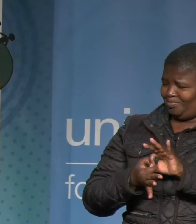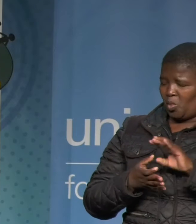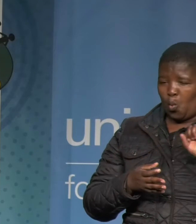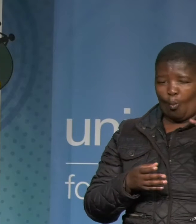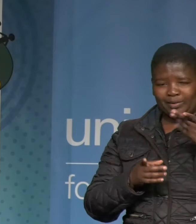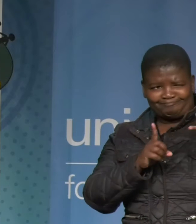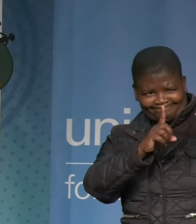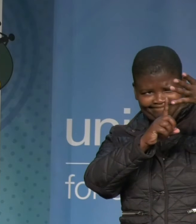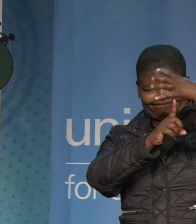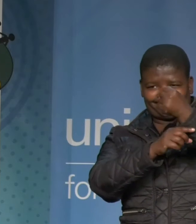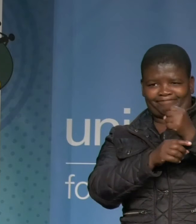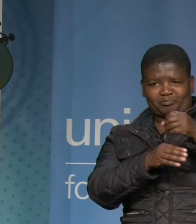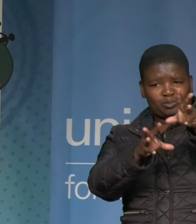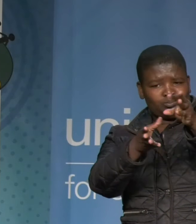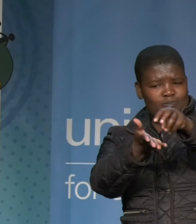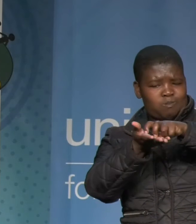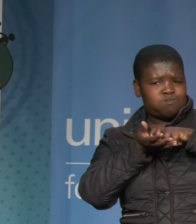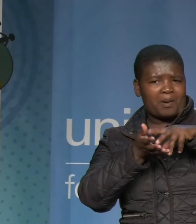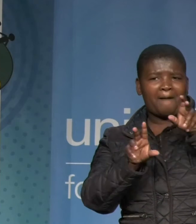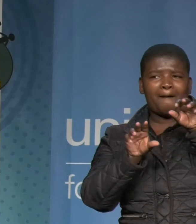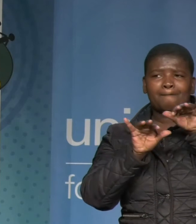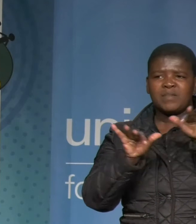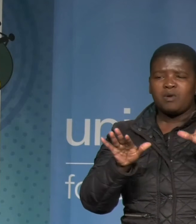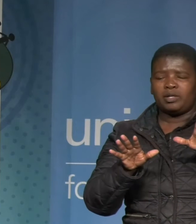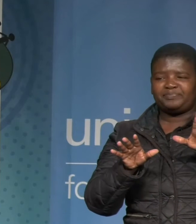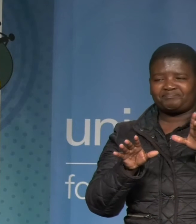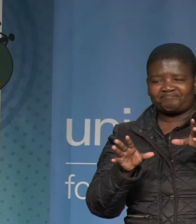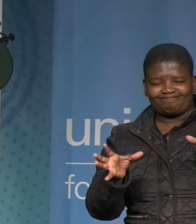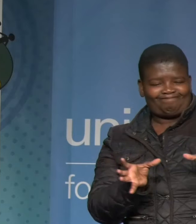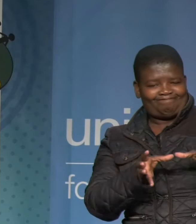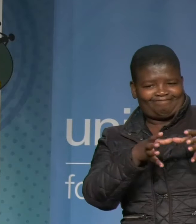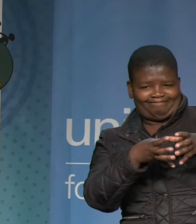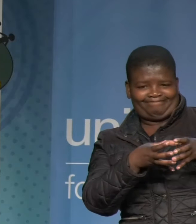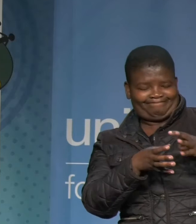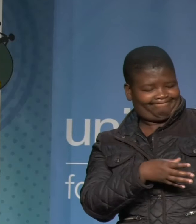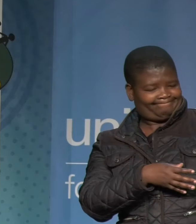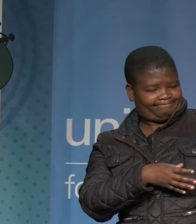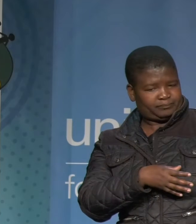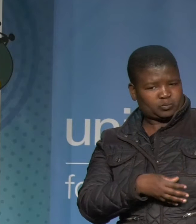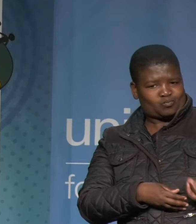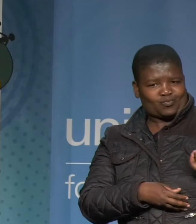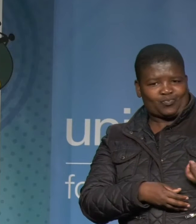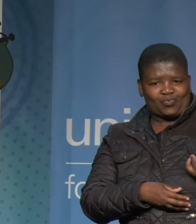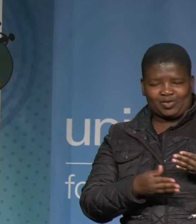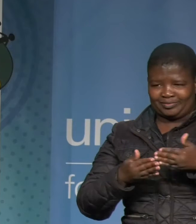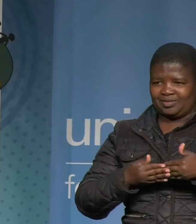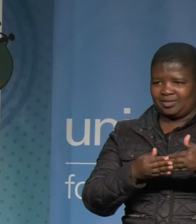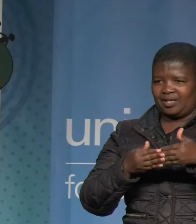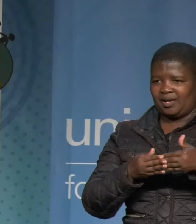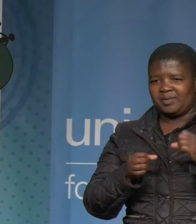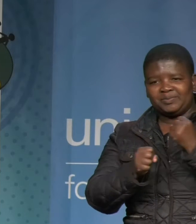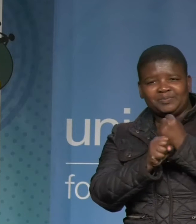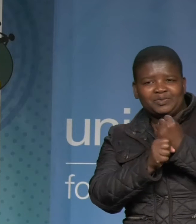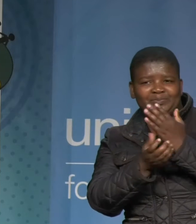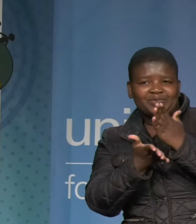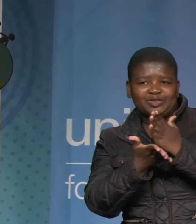the benefits of bringing people together across child and youth care sectors, is to create